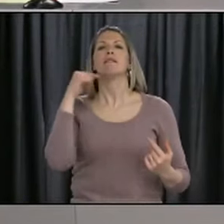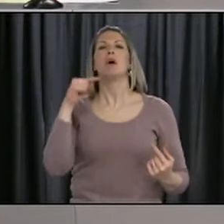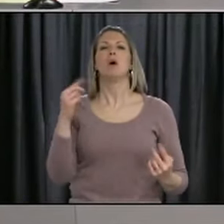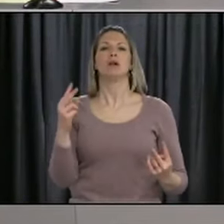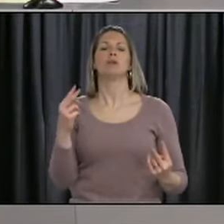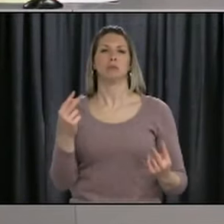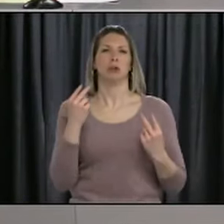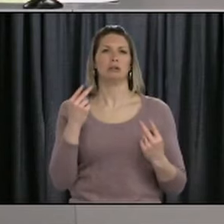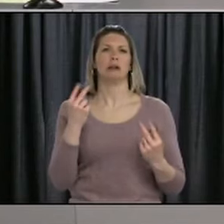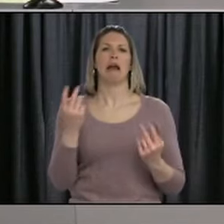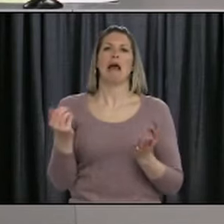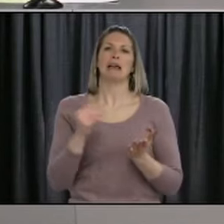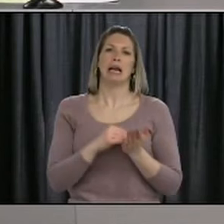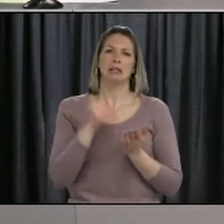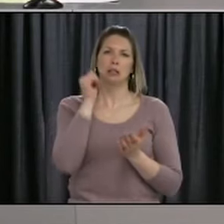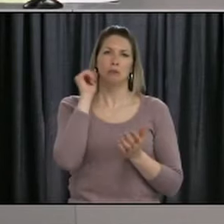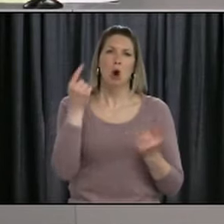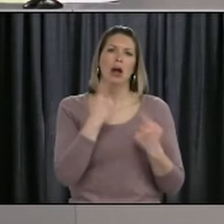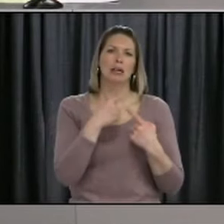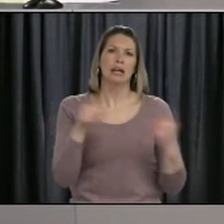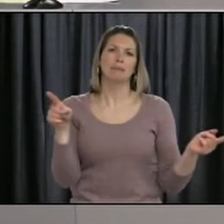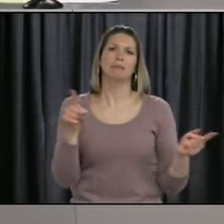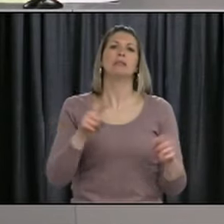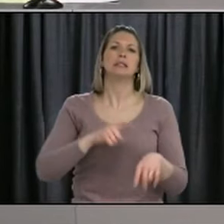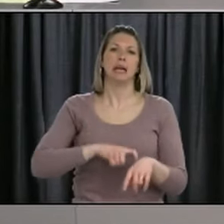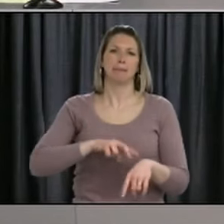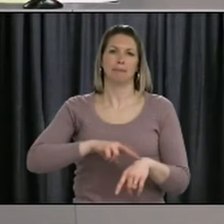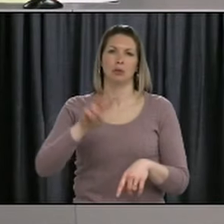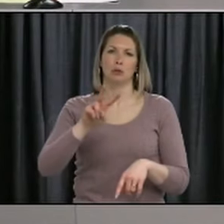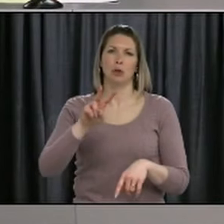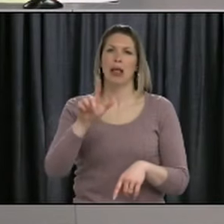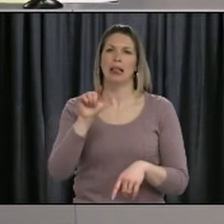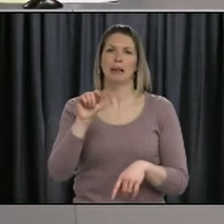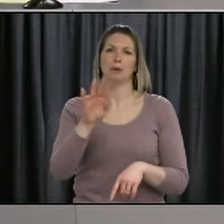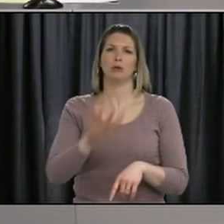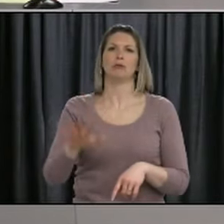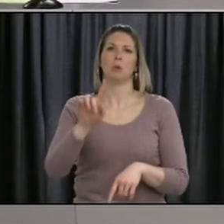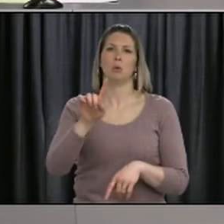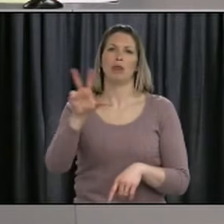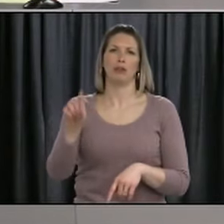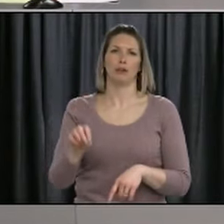Please join us again tomorrow at 2 p.m. 1.30 in most Labrador. Have a great evening. Bye-bye. Bye.